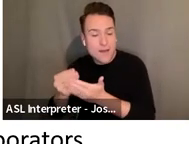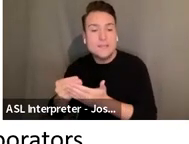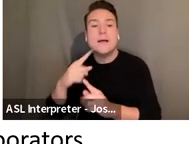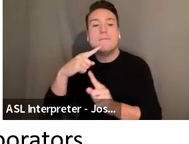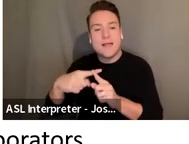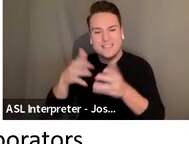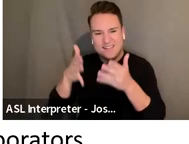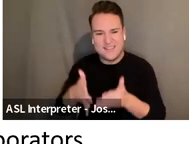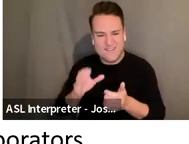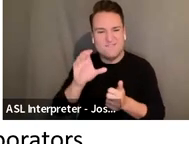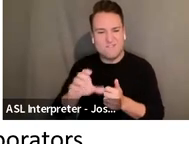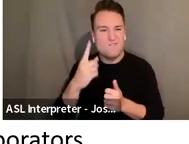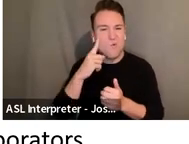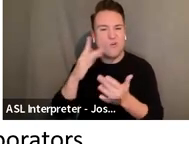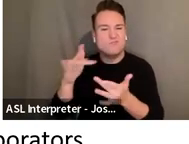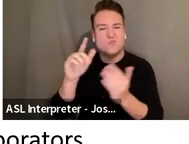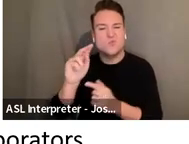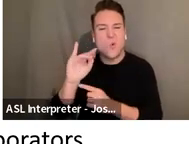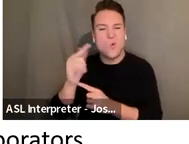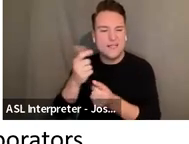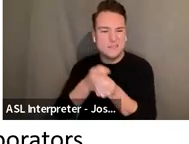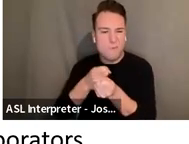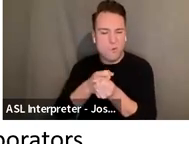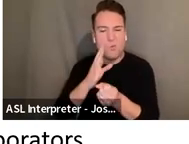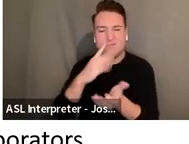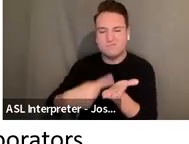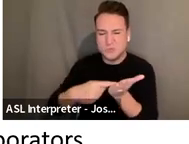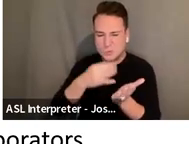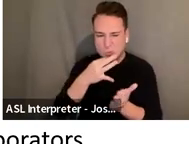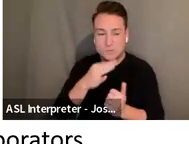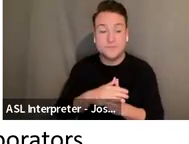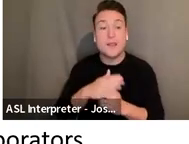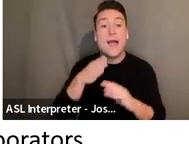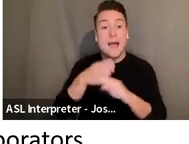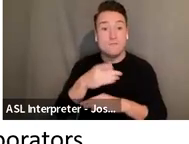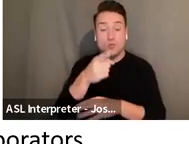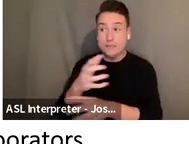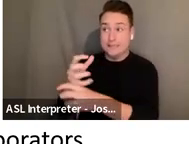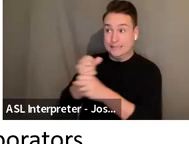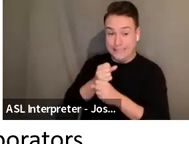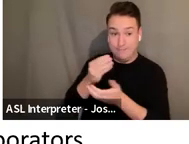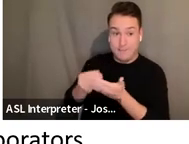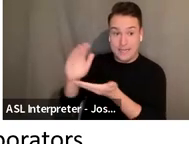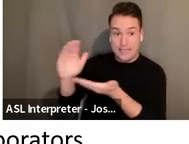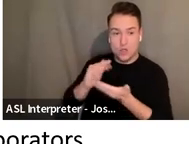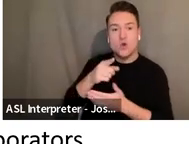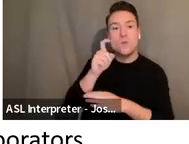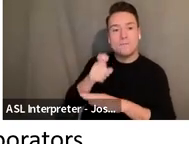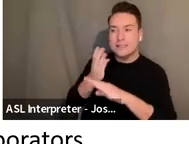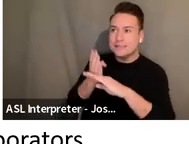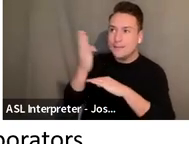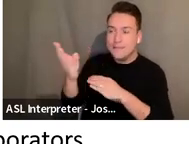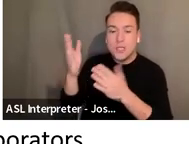support, which again, we will talk about in just a second. After receiving the grant, grantees must submit a tour plan to NIFA within two